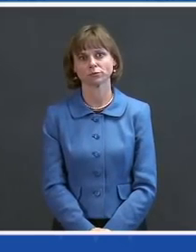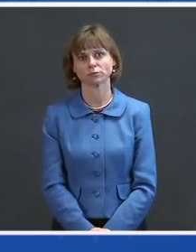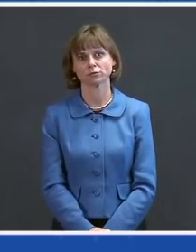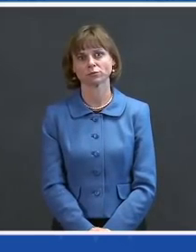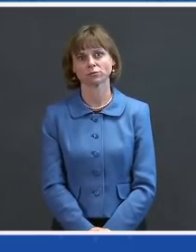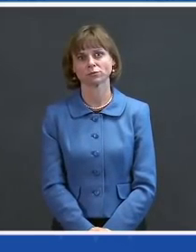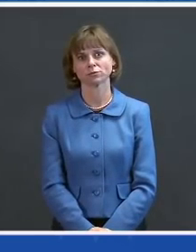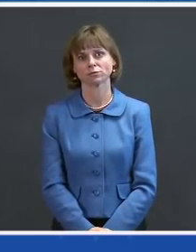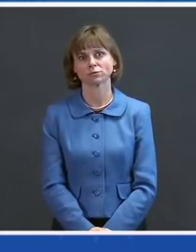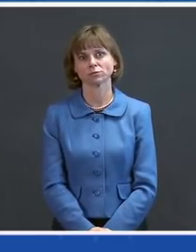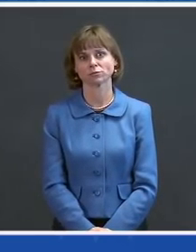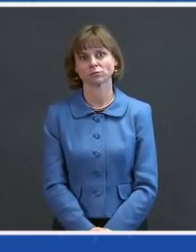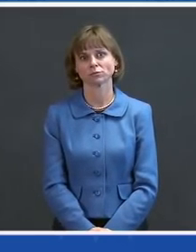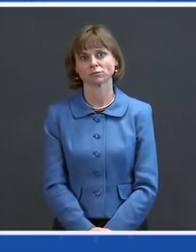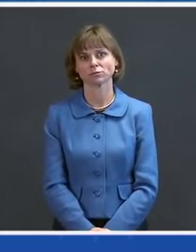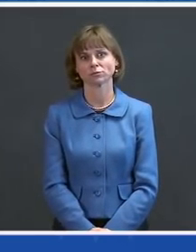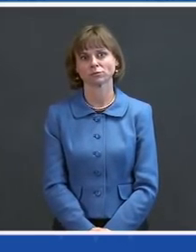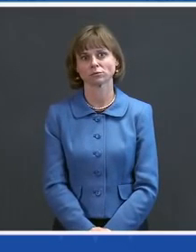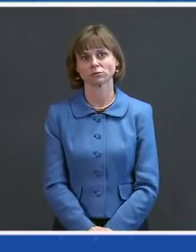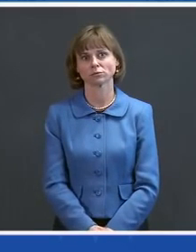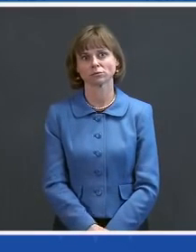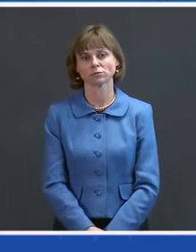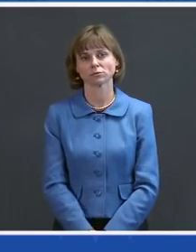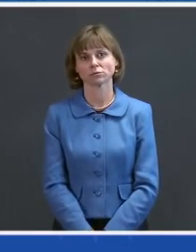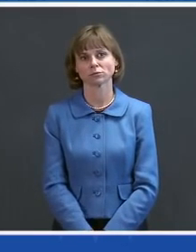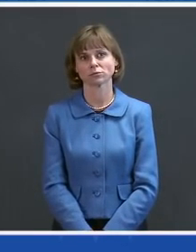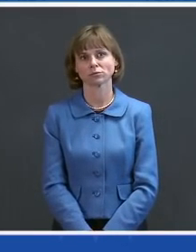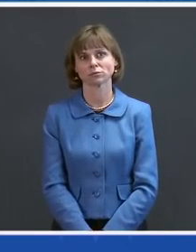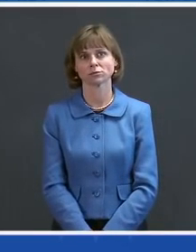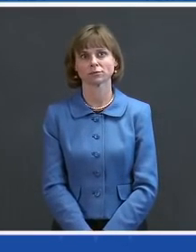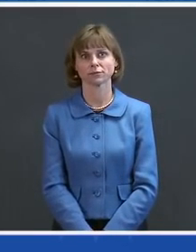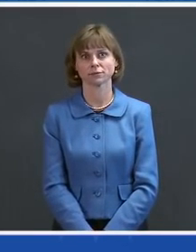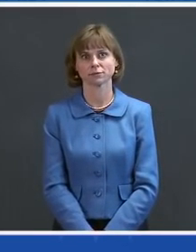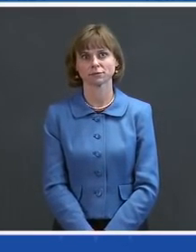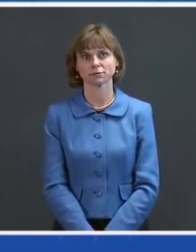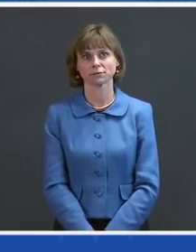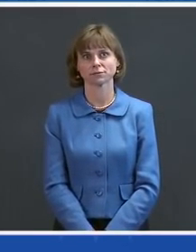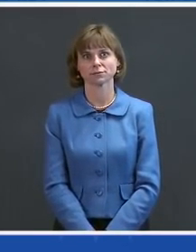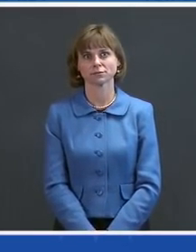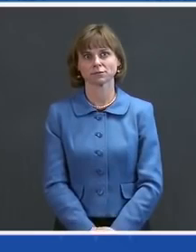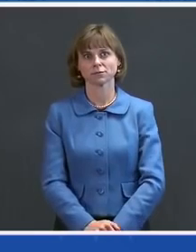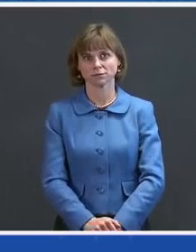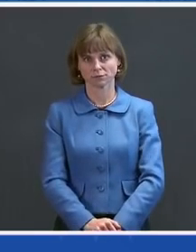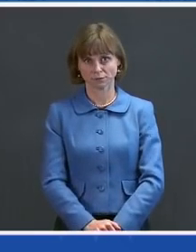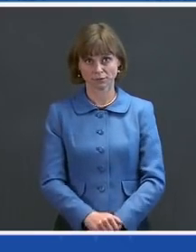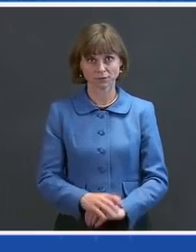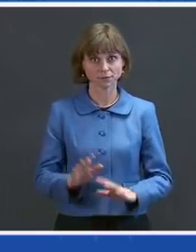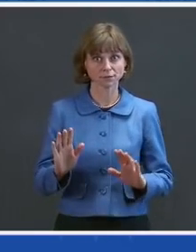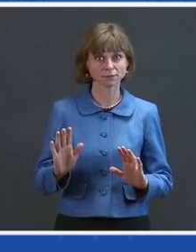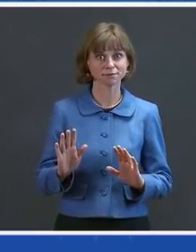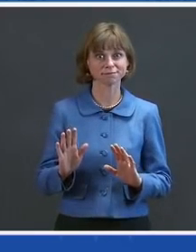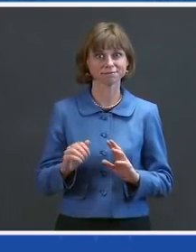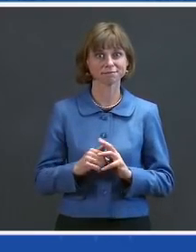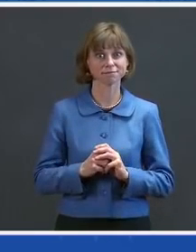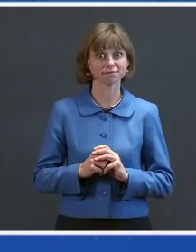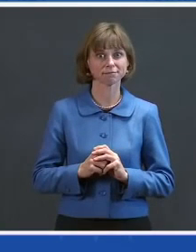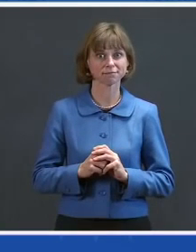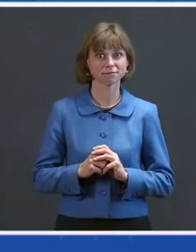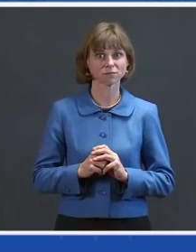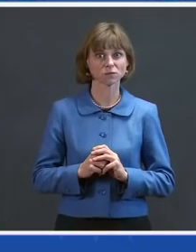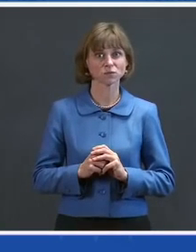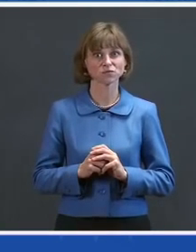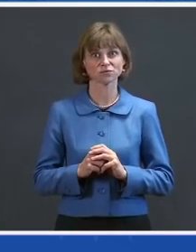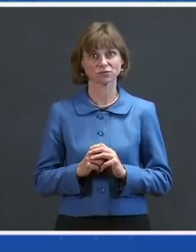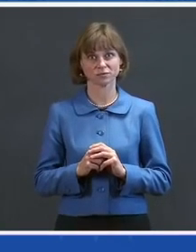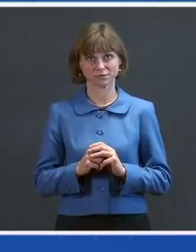The Pressure Secretary State The Secretary of Why is there only one for Secretary of State, sir? The Why do I think